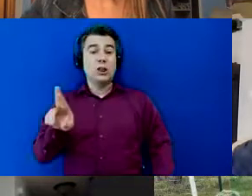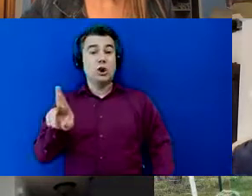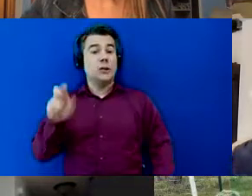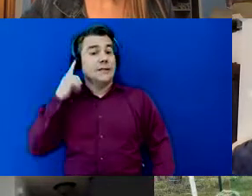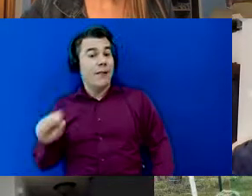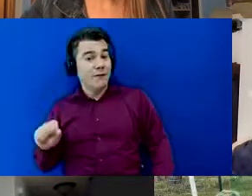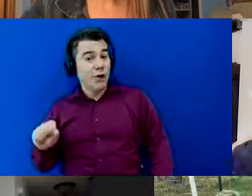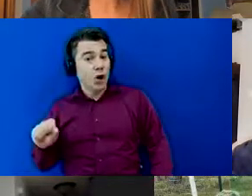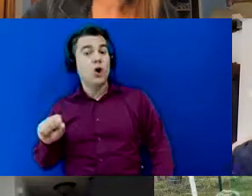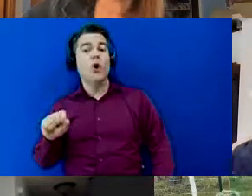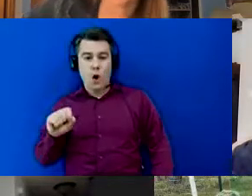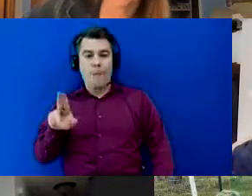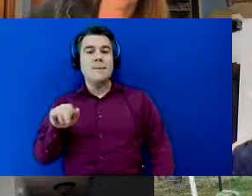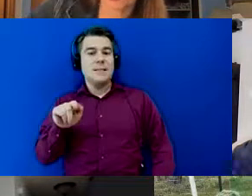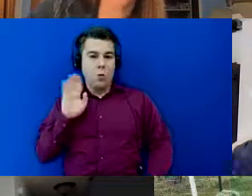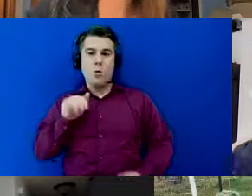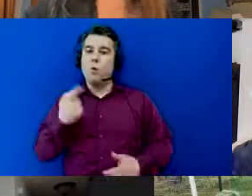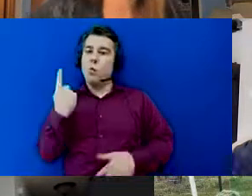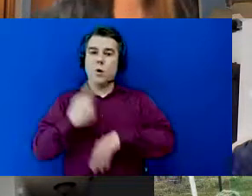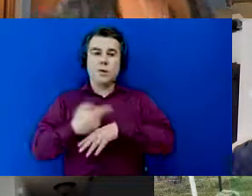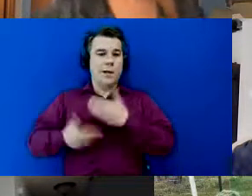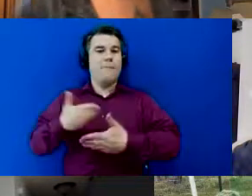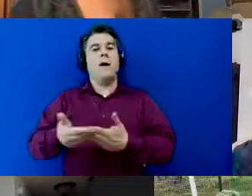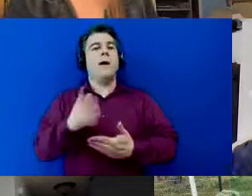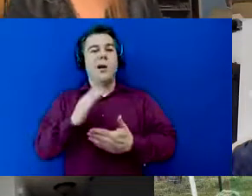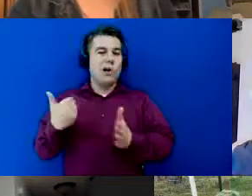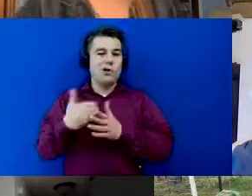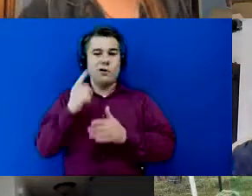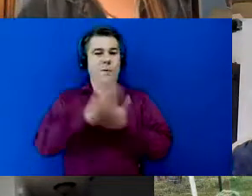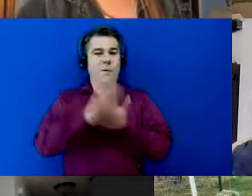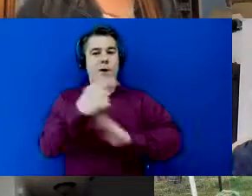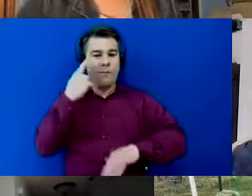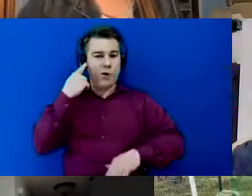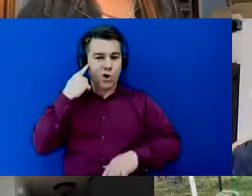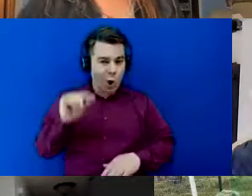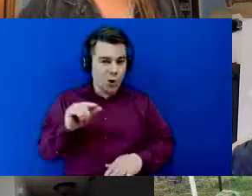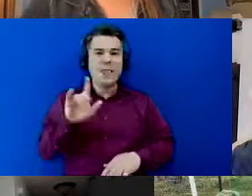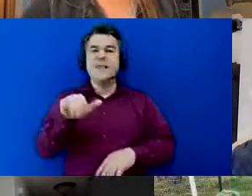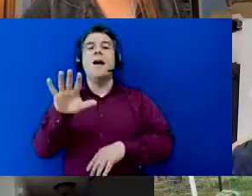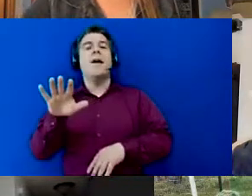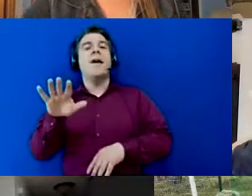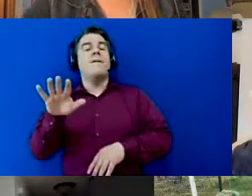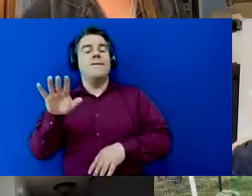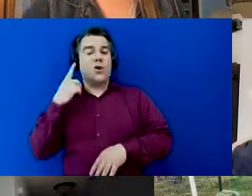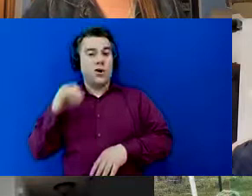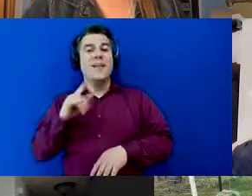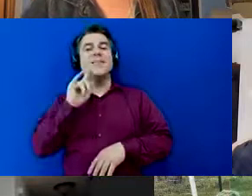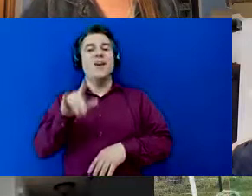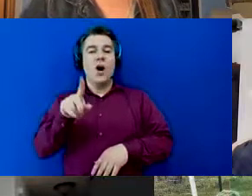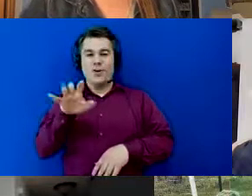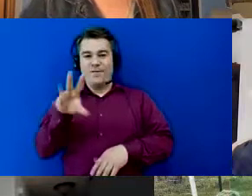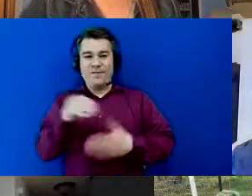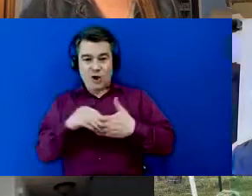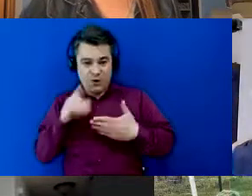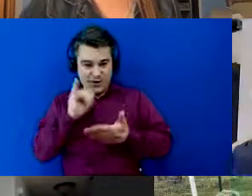will help bring you one step closer to becoming gold so senior silver is 50 points and you get 150 for that which is just